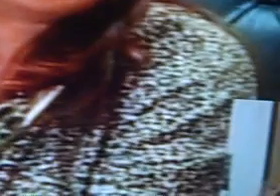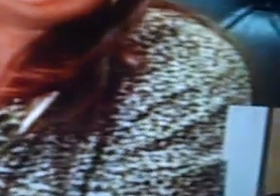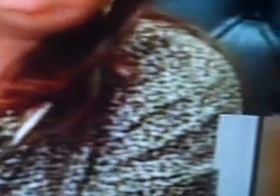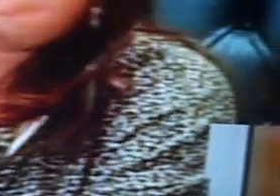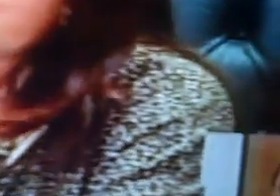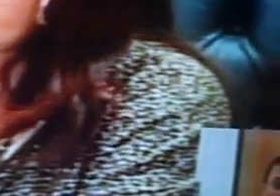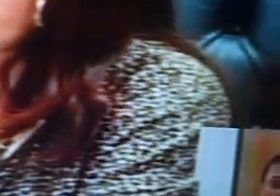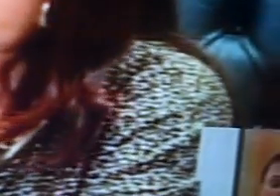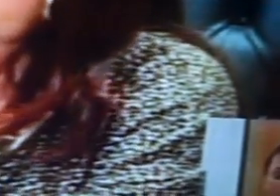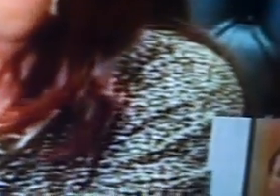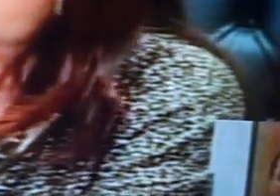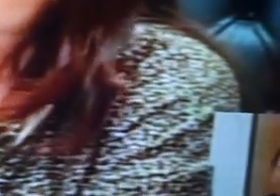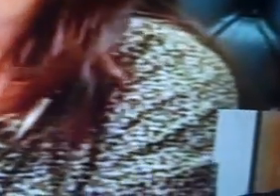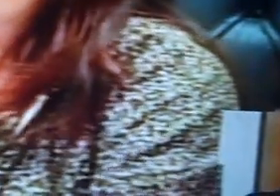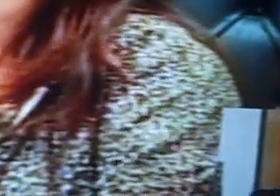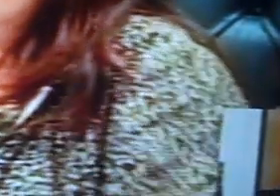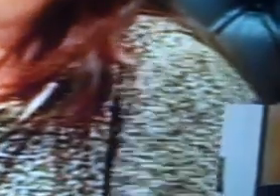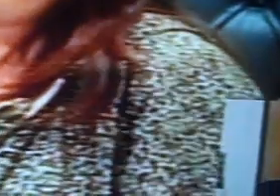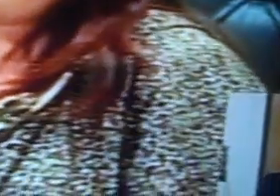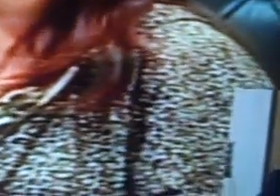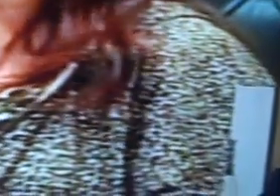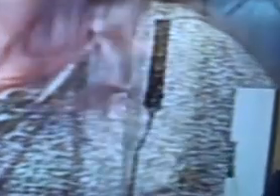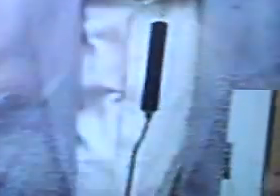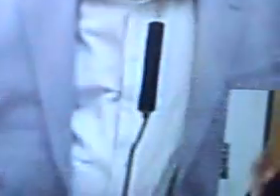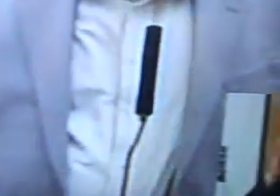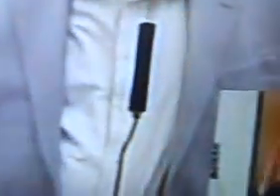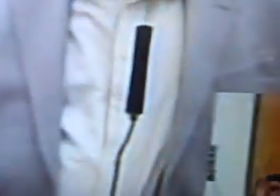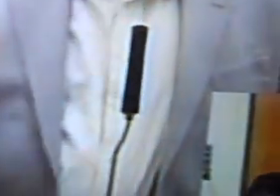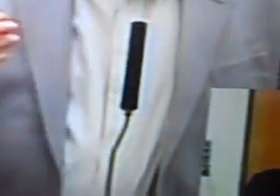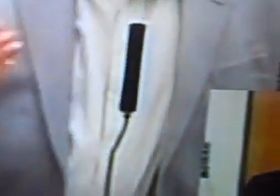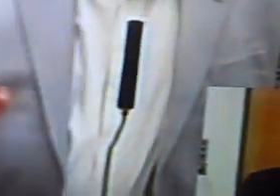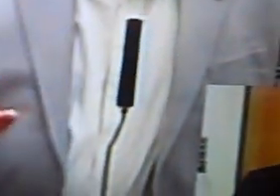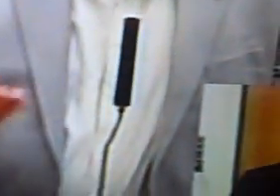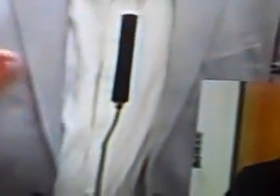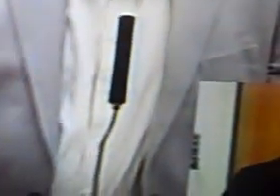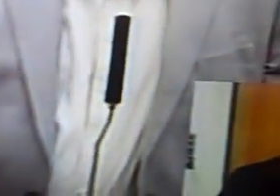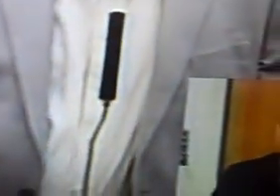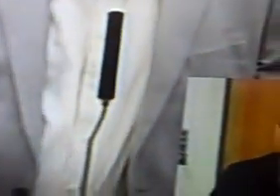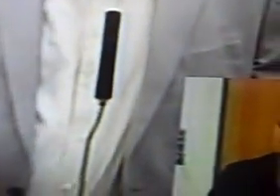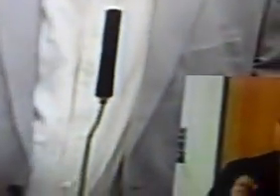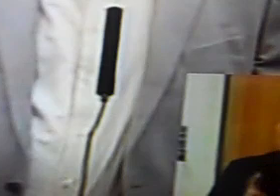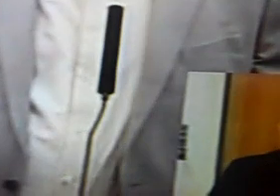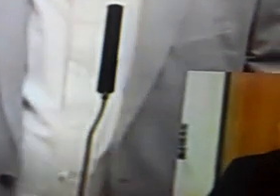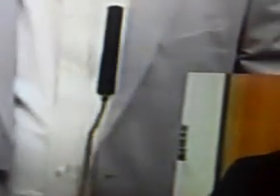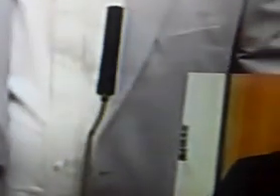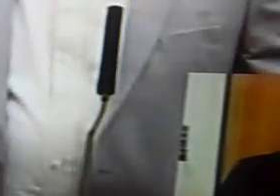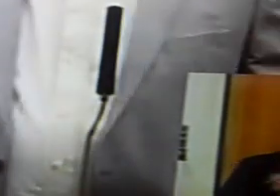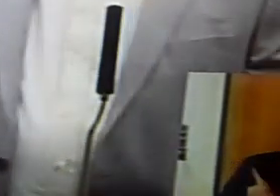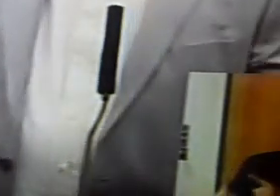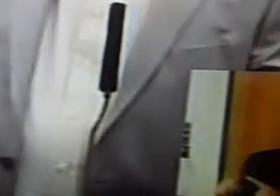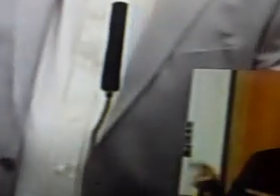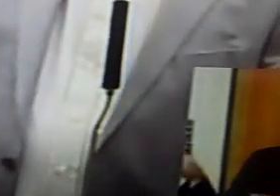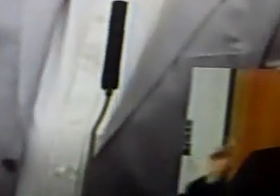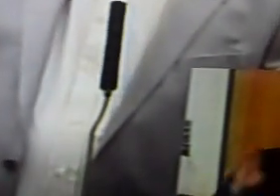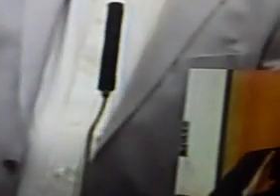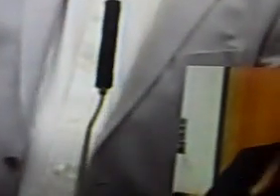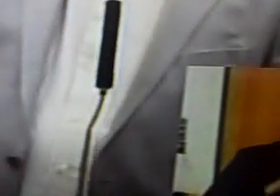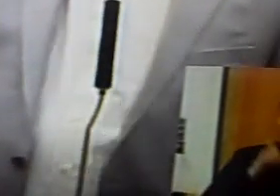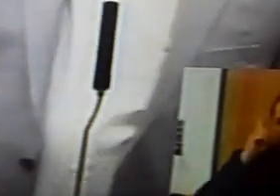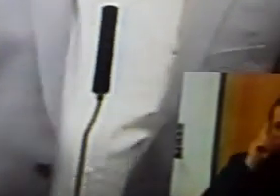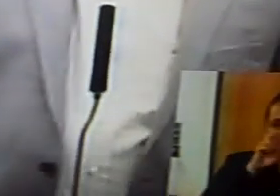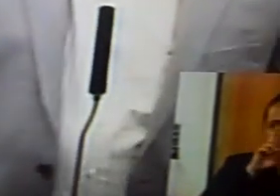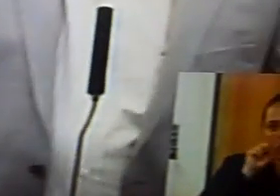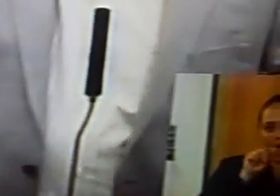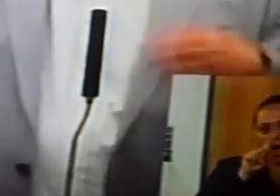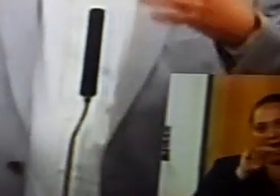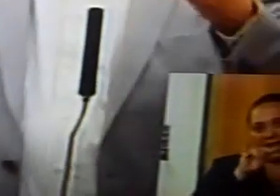decide, well, you know. Well, it's going to come back to you. It's going to come back to ratification. But it is a percentage